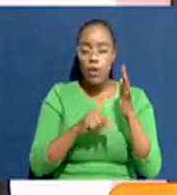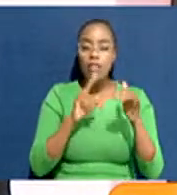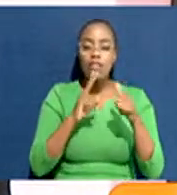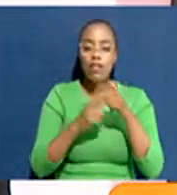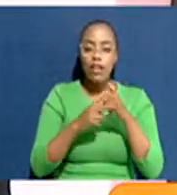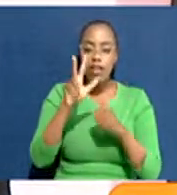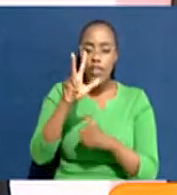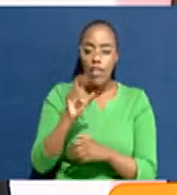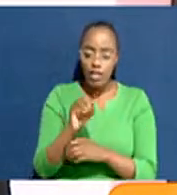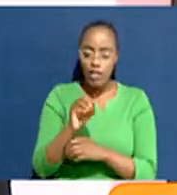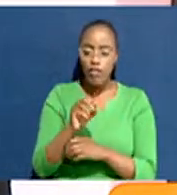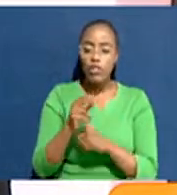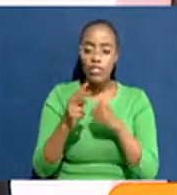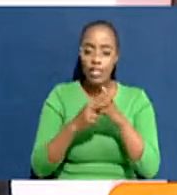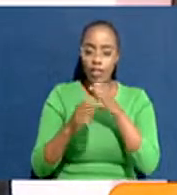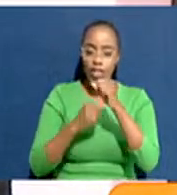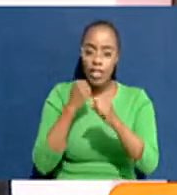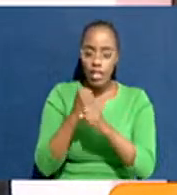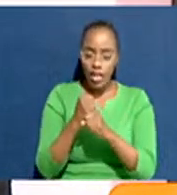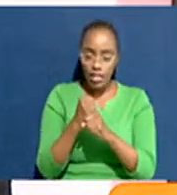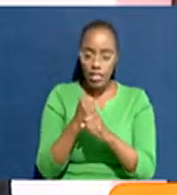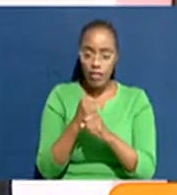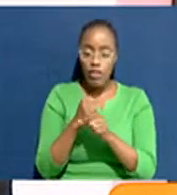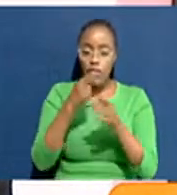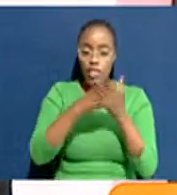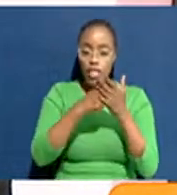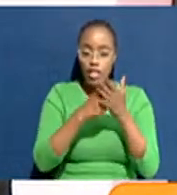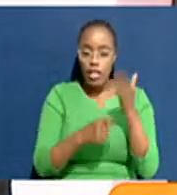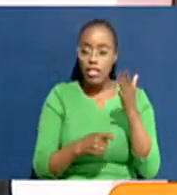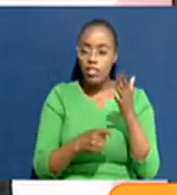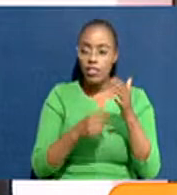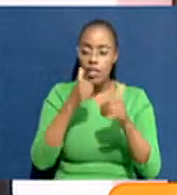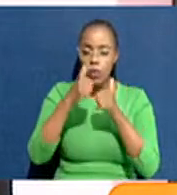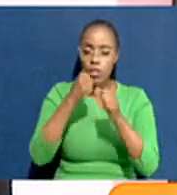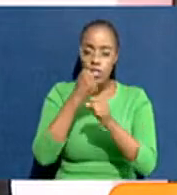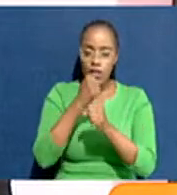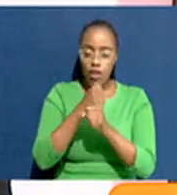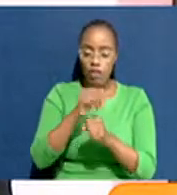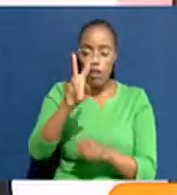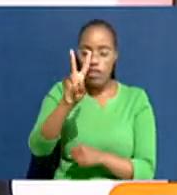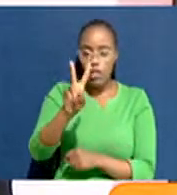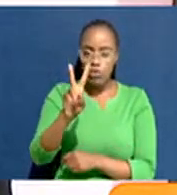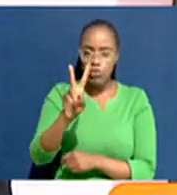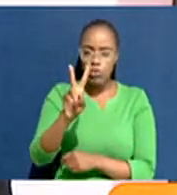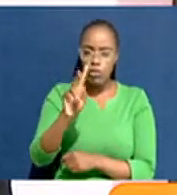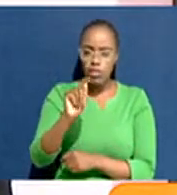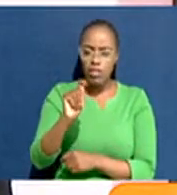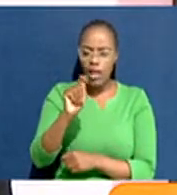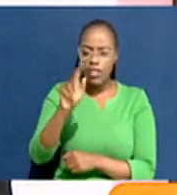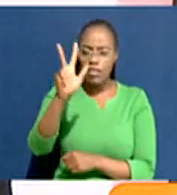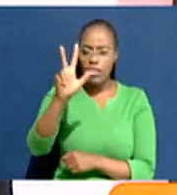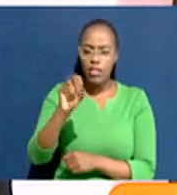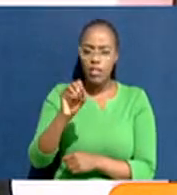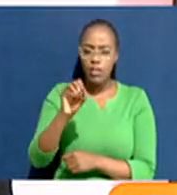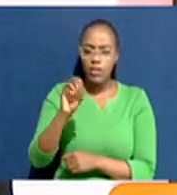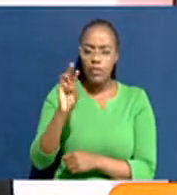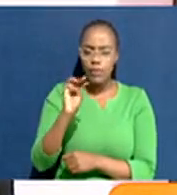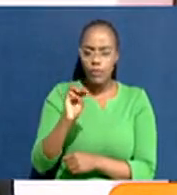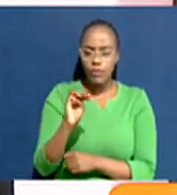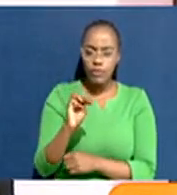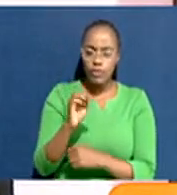730 disappears, know, that's a small language for saying out of 2 trillion, 730 billion disappears.